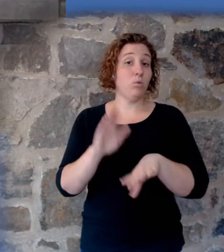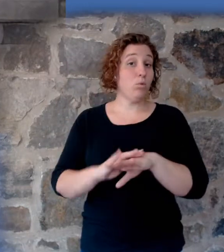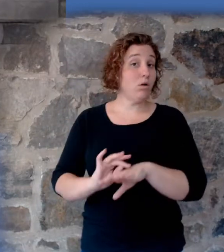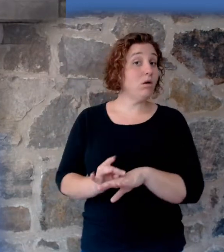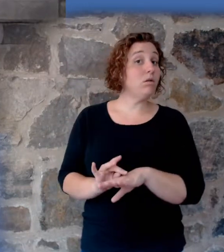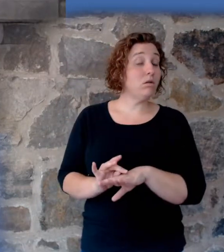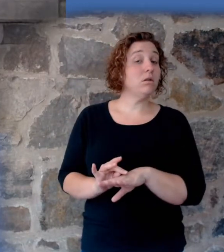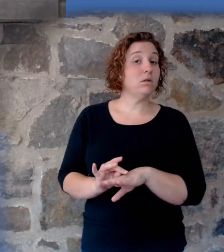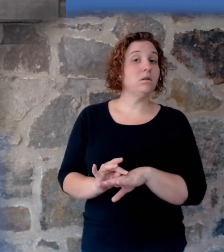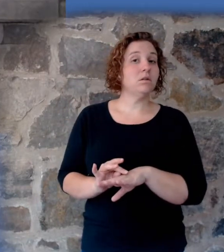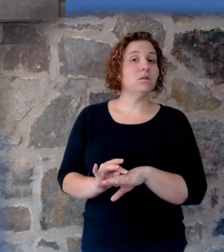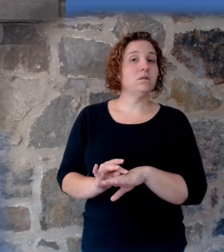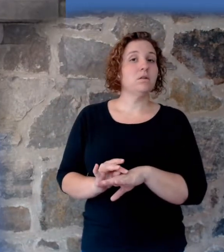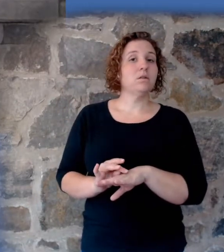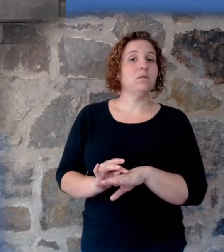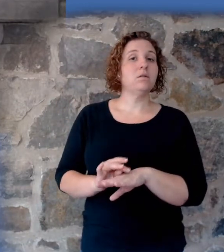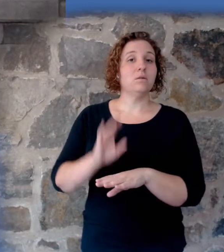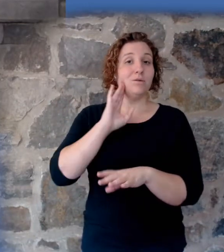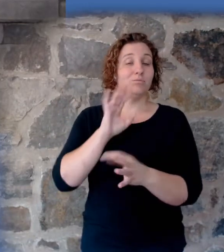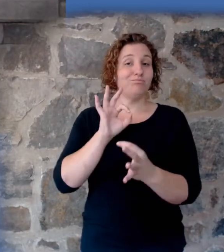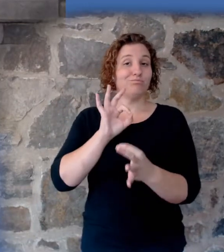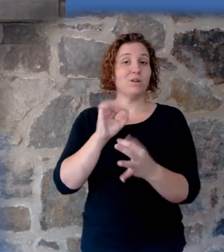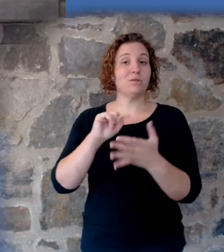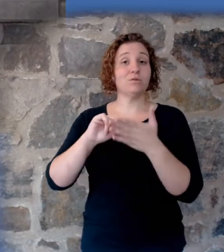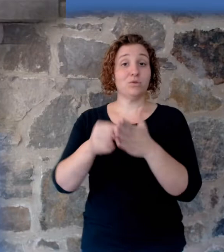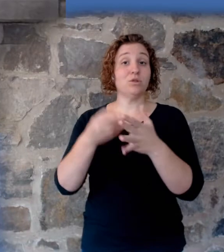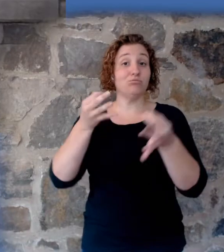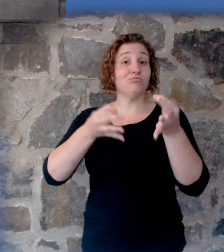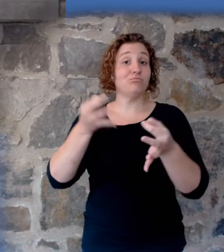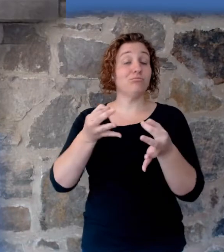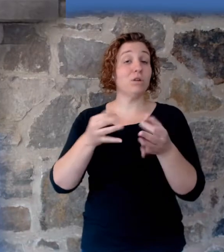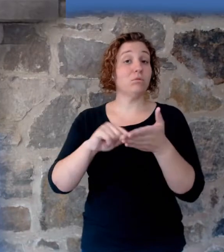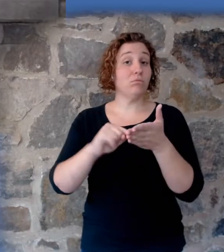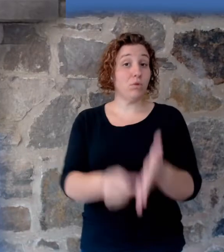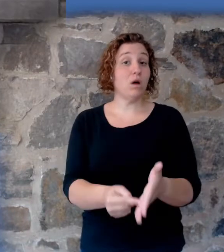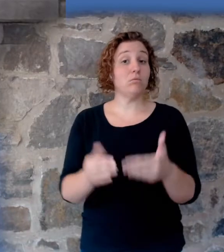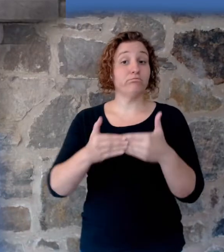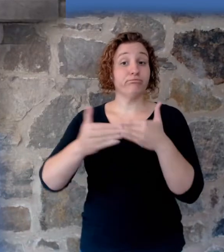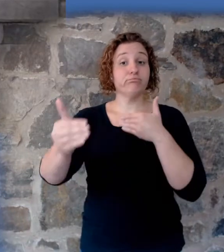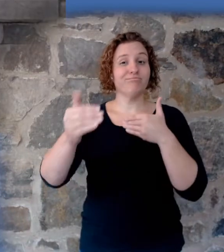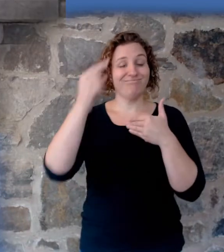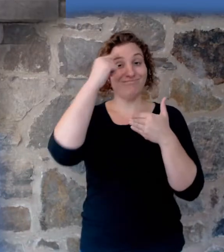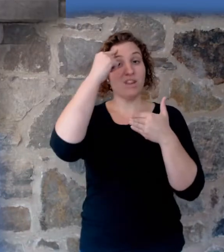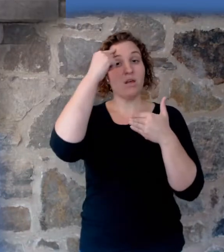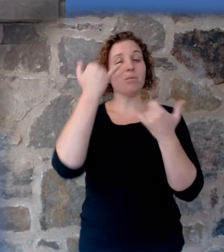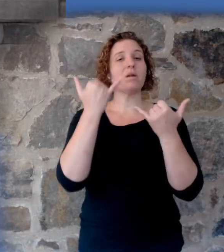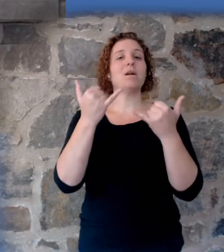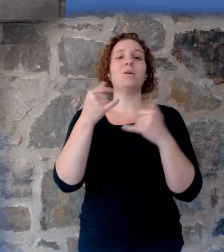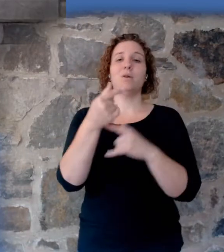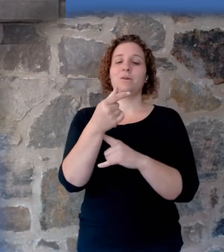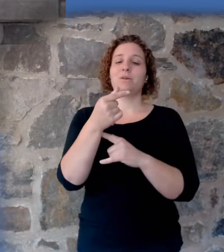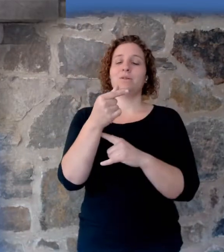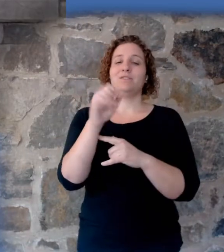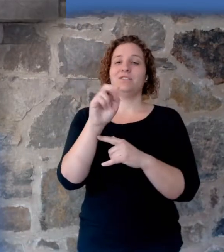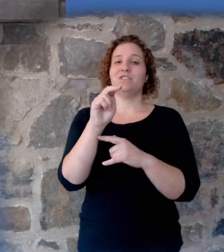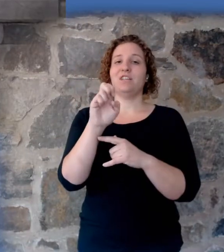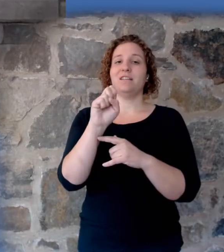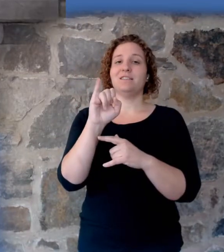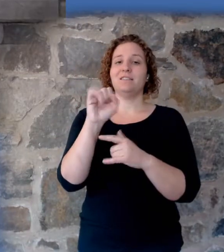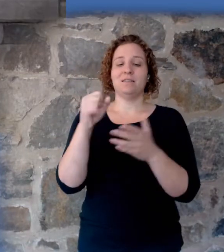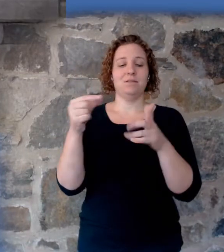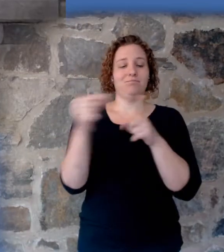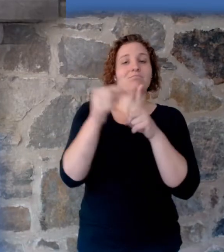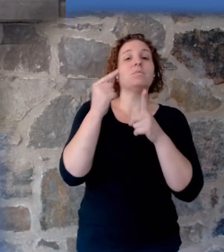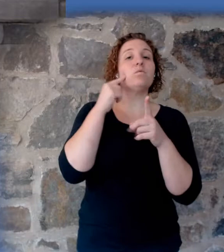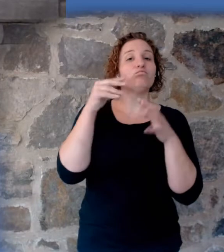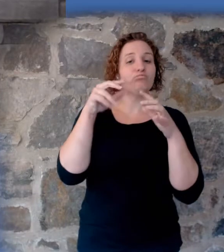That would be the perfect time to start again. Judgment. Just a thought. But we're in Genesis, so we'll leave that book at 2 Thessalonians alone and 1